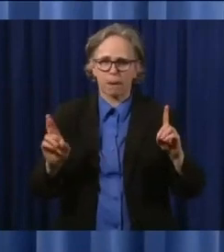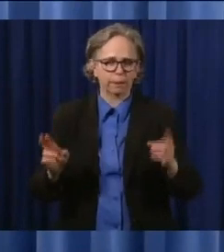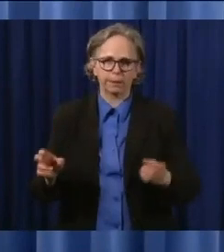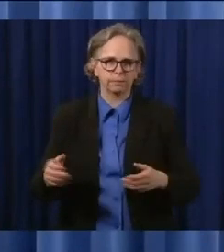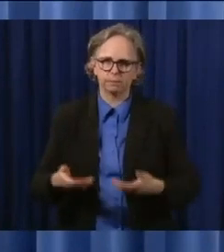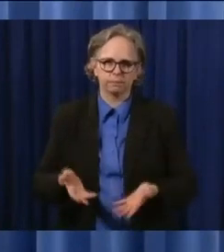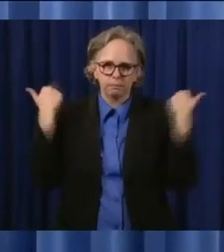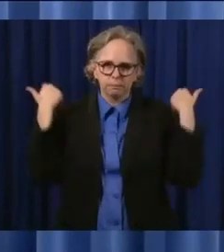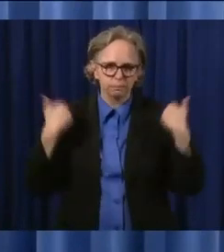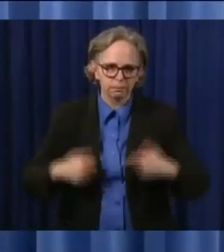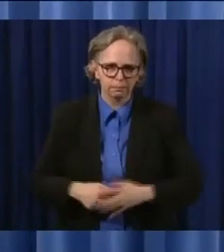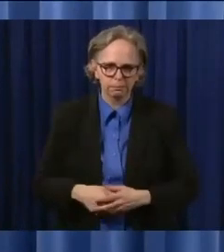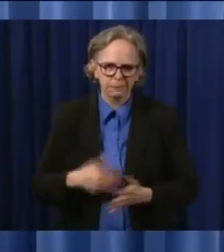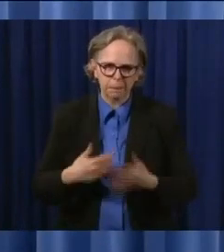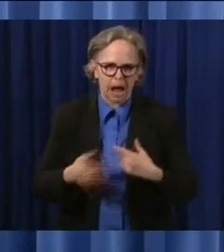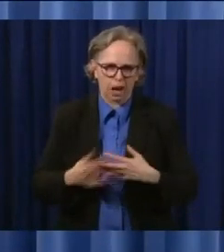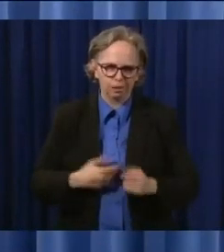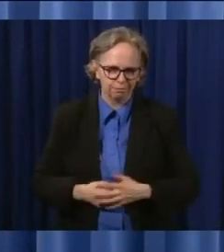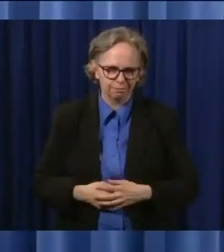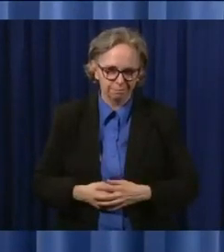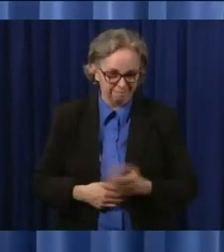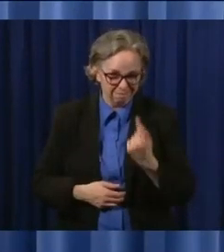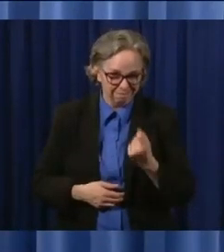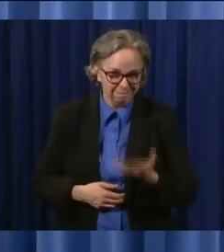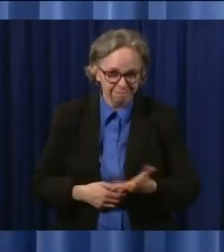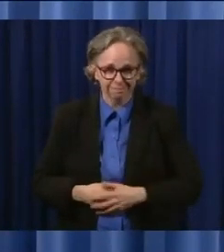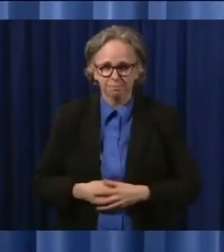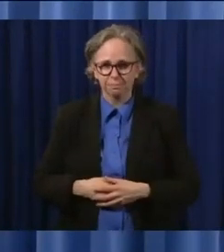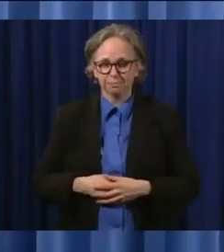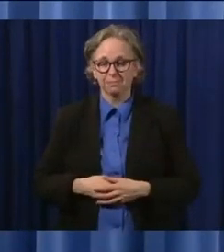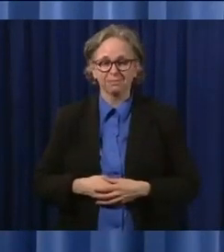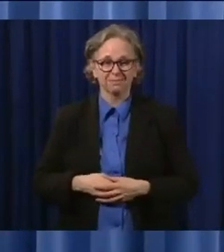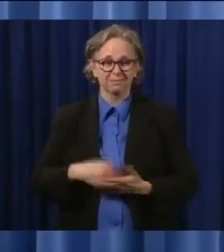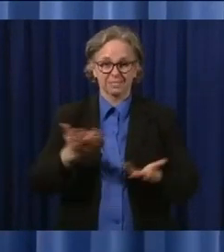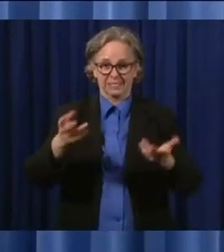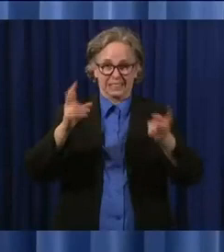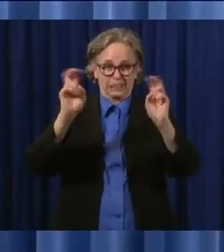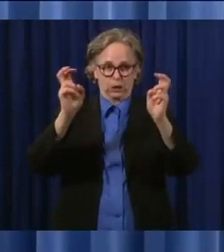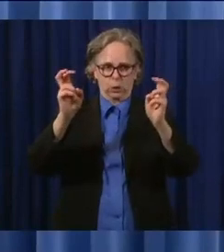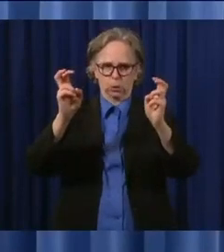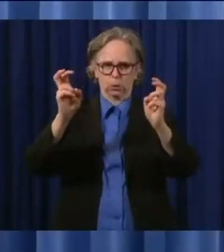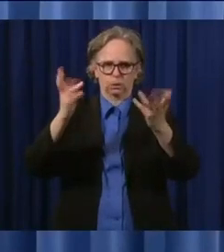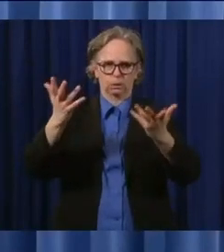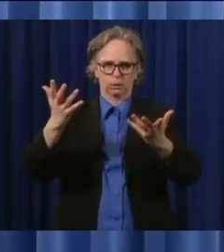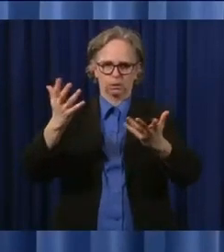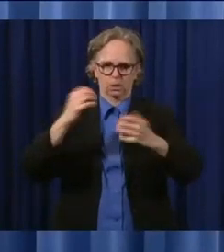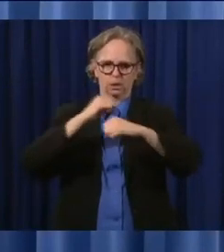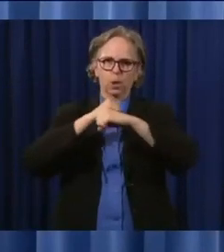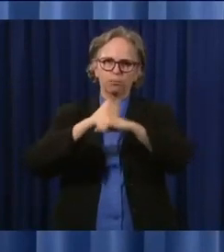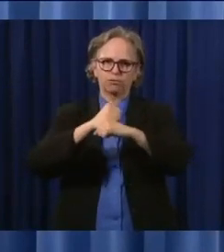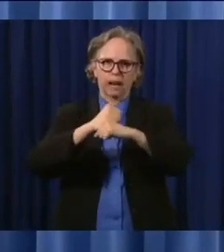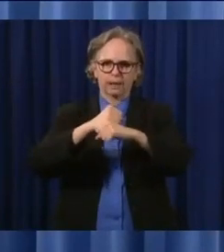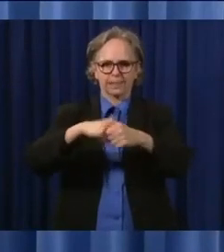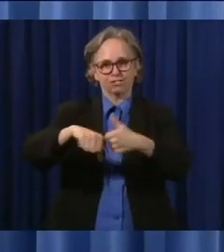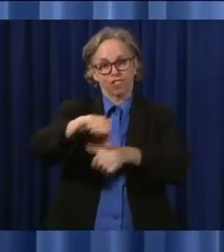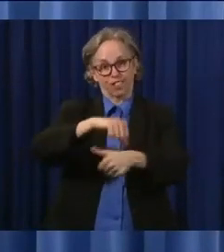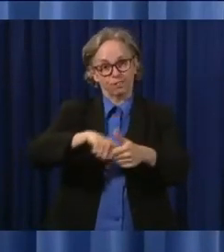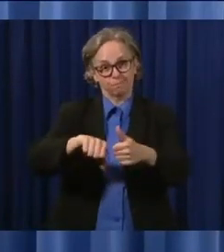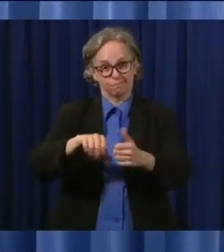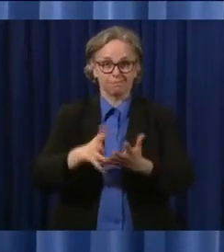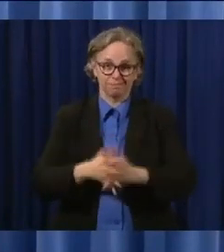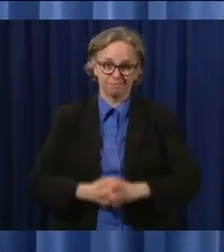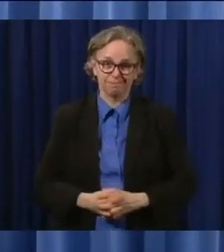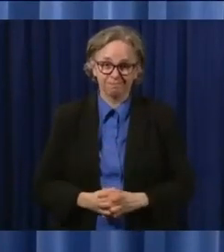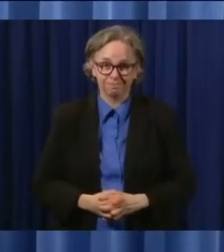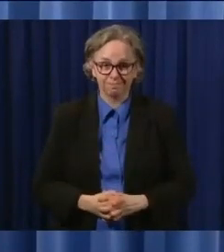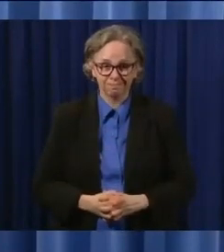issue. This is an issue of how do I protect my neighbor? How do I protect people that